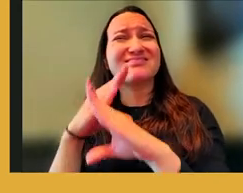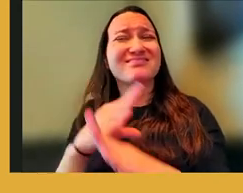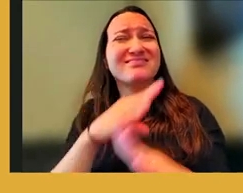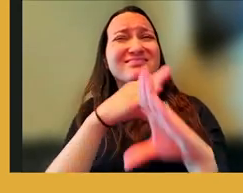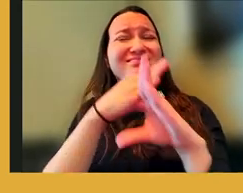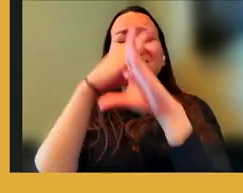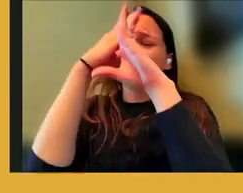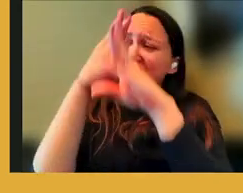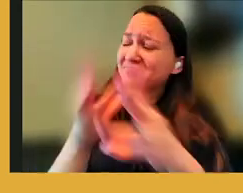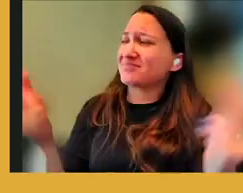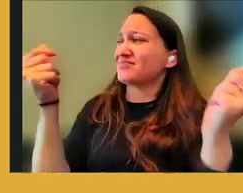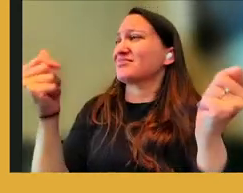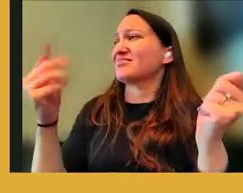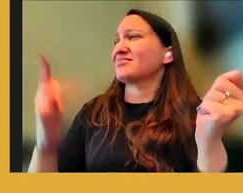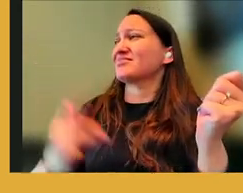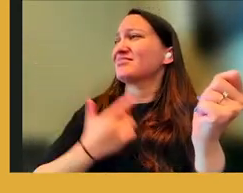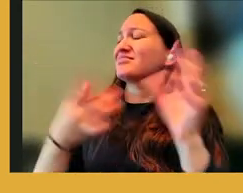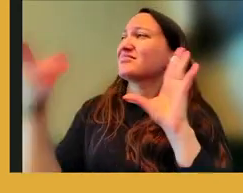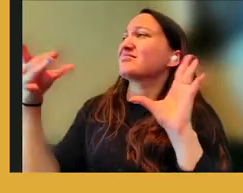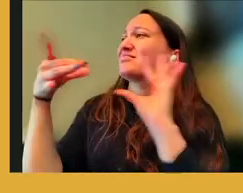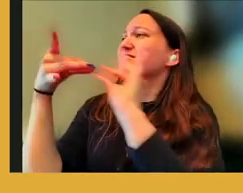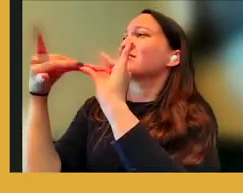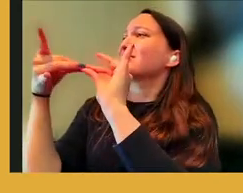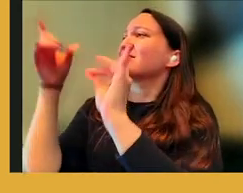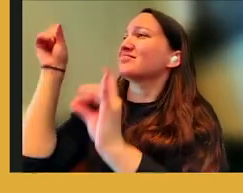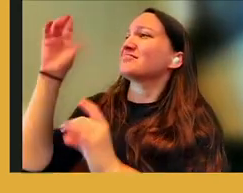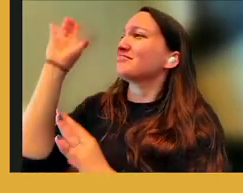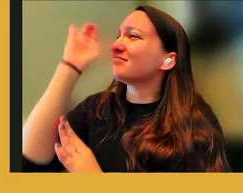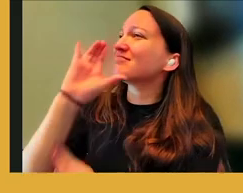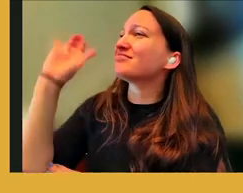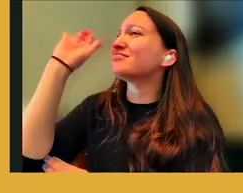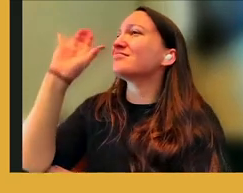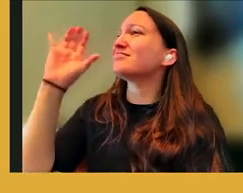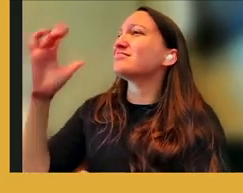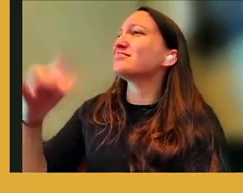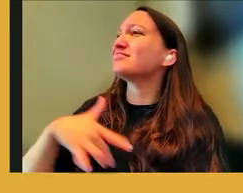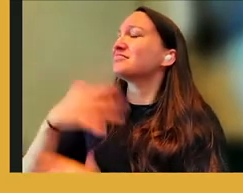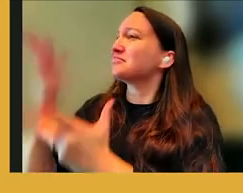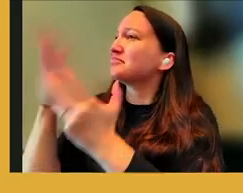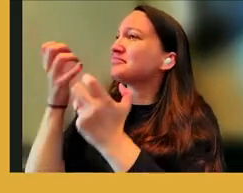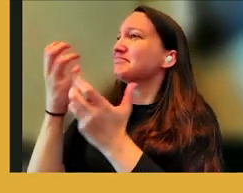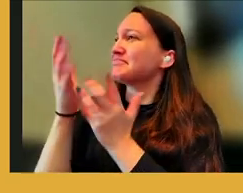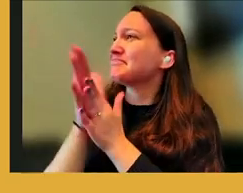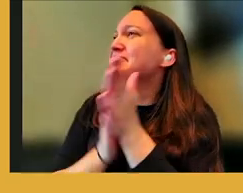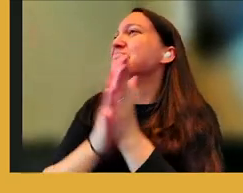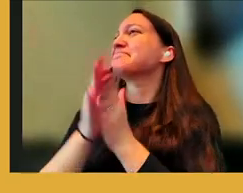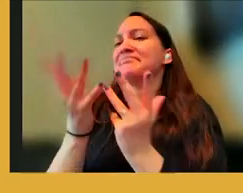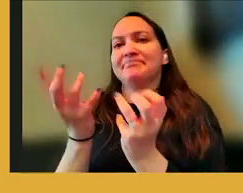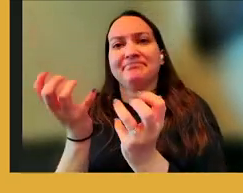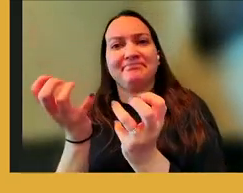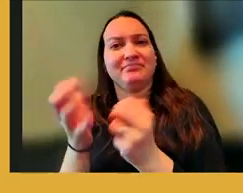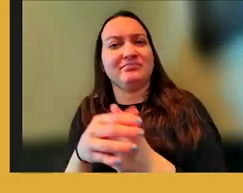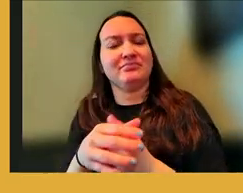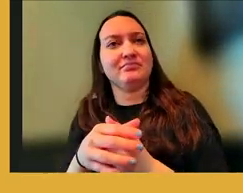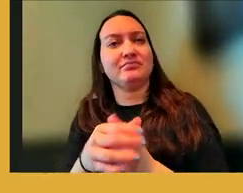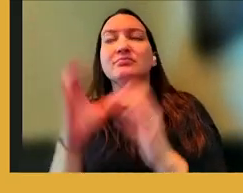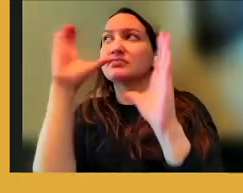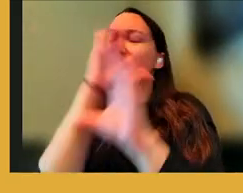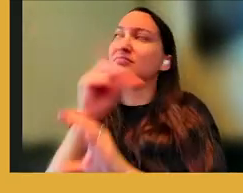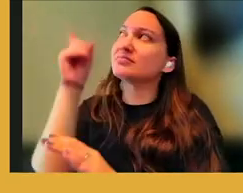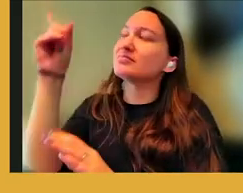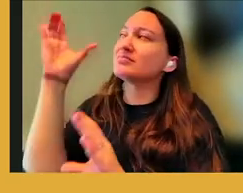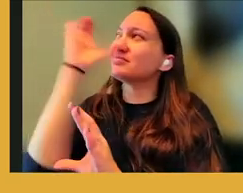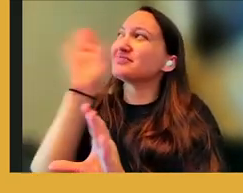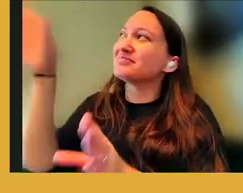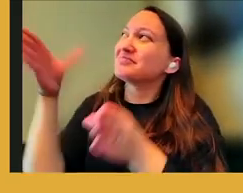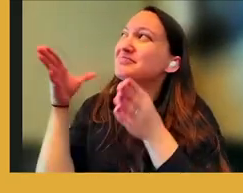you let us get back to you, Lord. Help us to seek you, God. Give us the desire, the fire, Lord, to seek you and to seek your way,